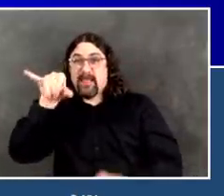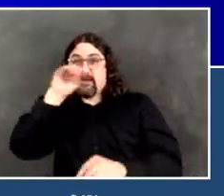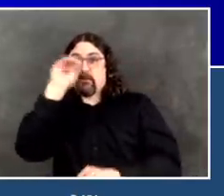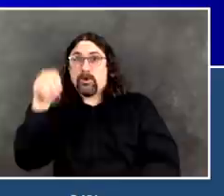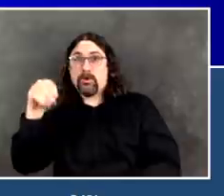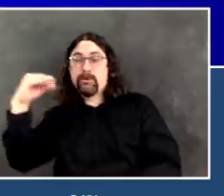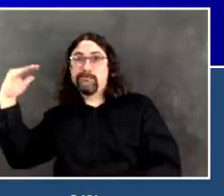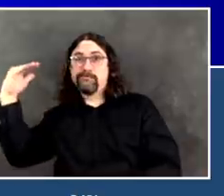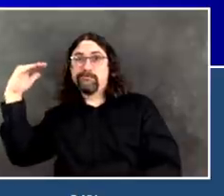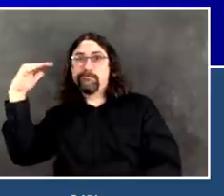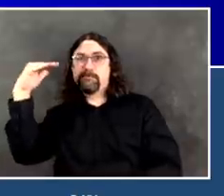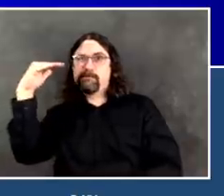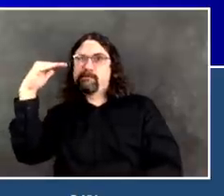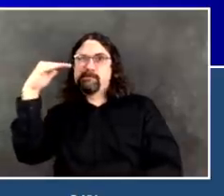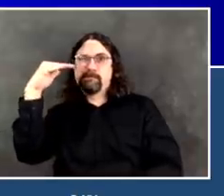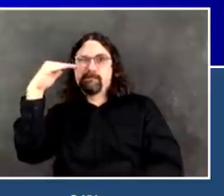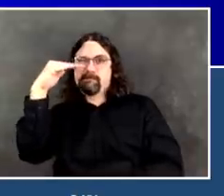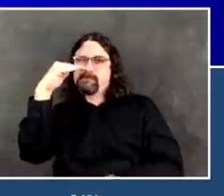consistent basis.